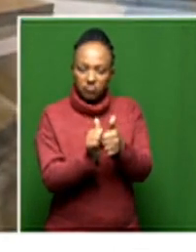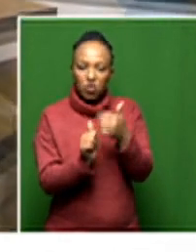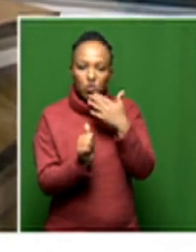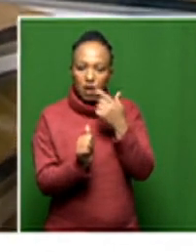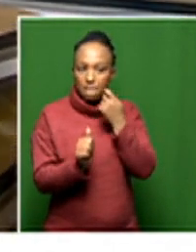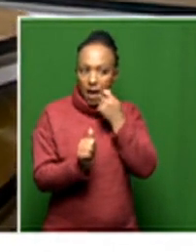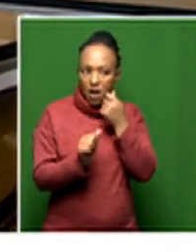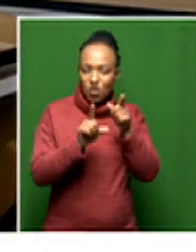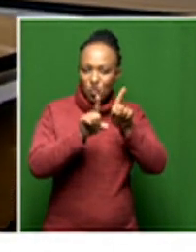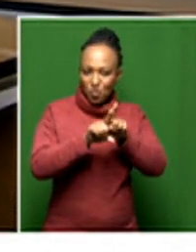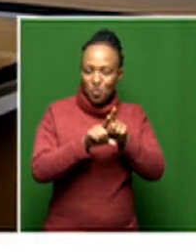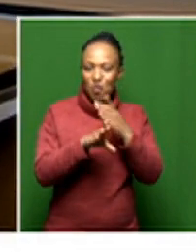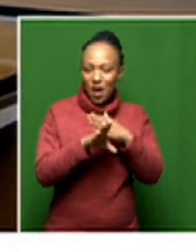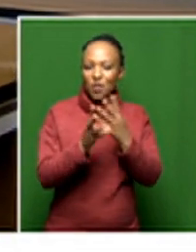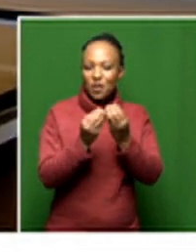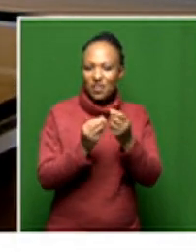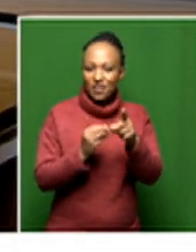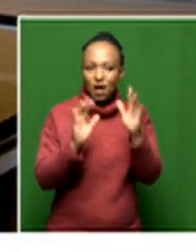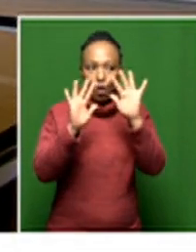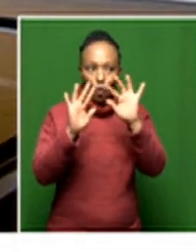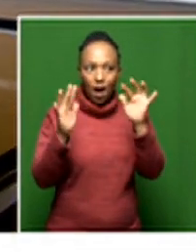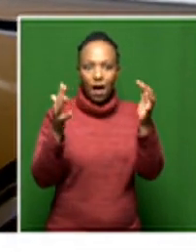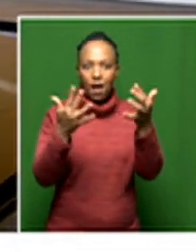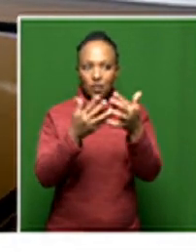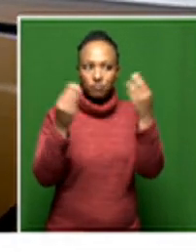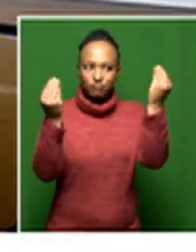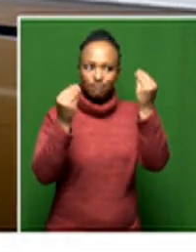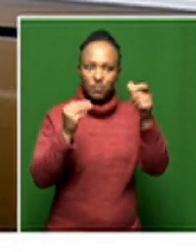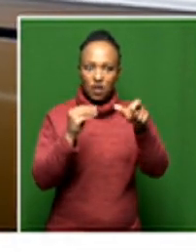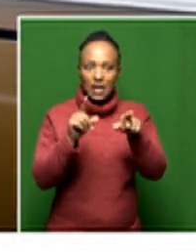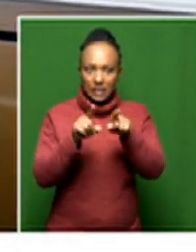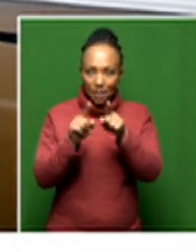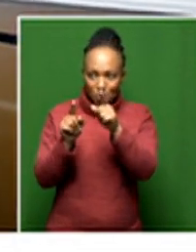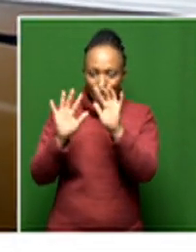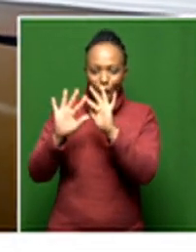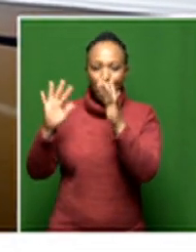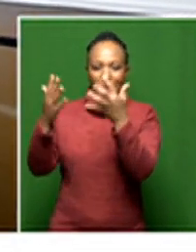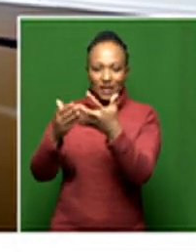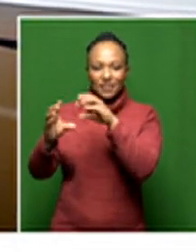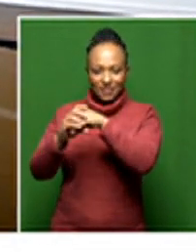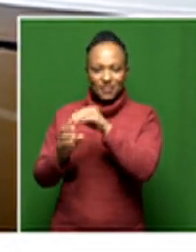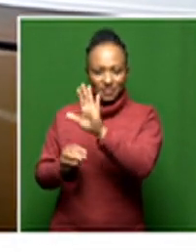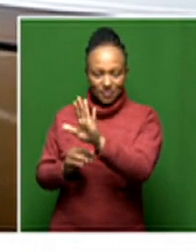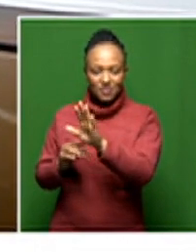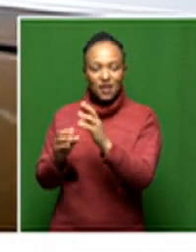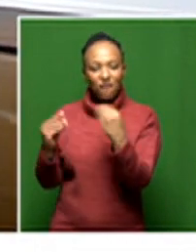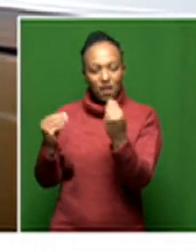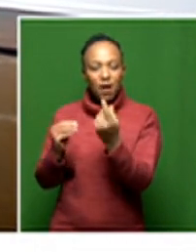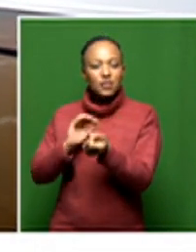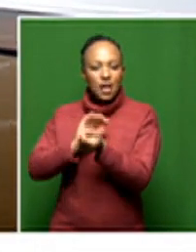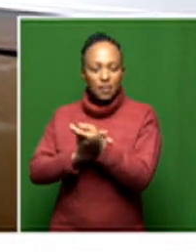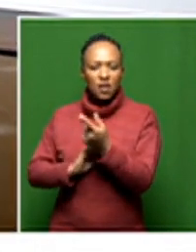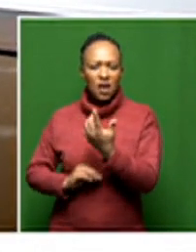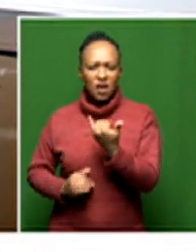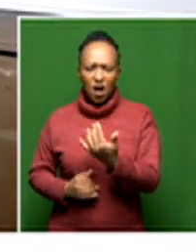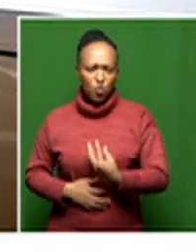gentleman that you've just mentioned i mean a world renowned and here you are world renowned so it's all happening there but it is